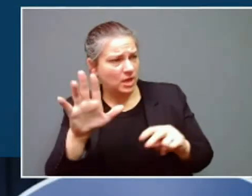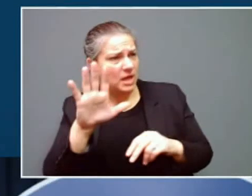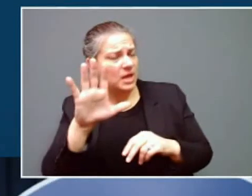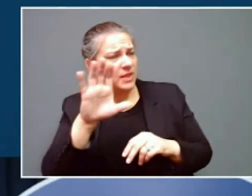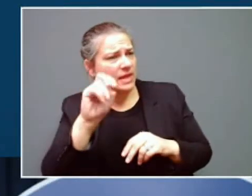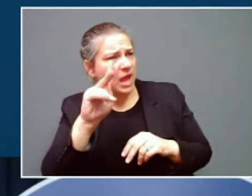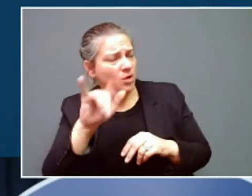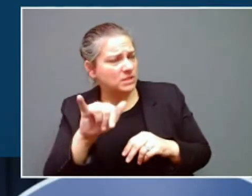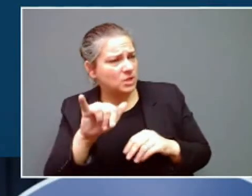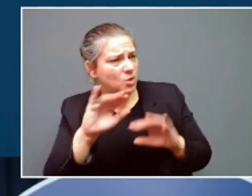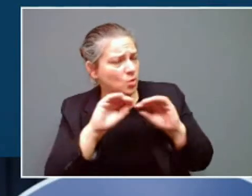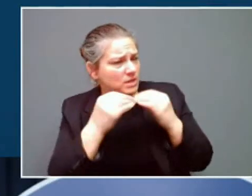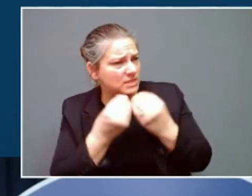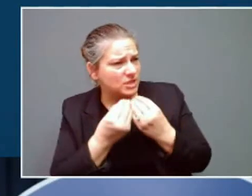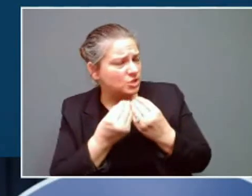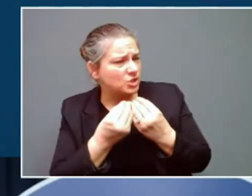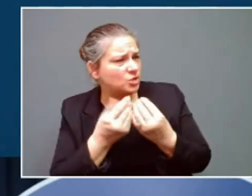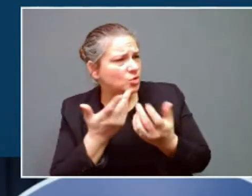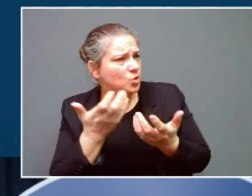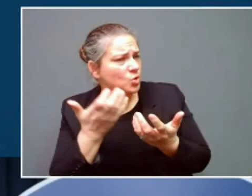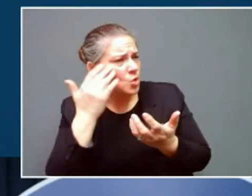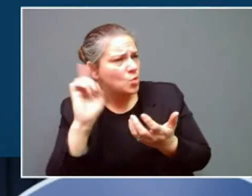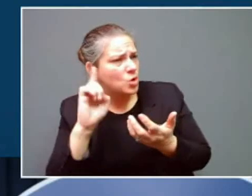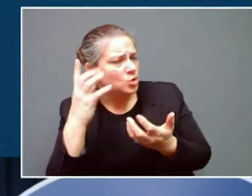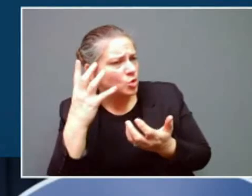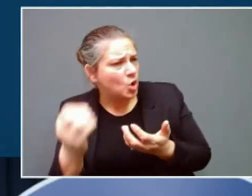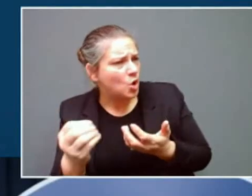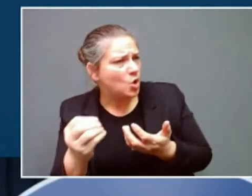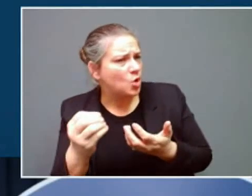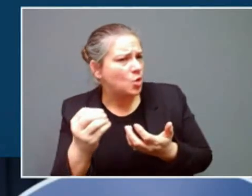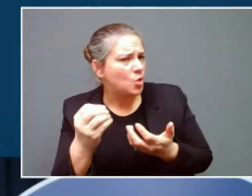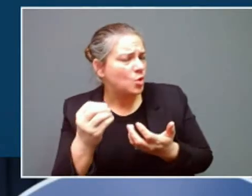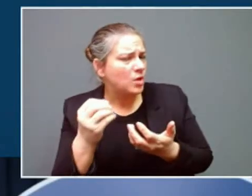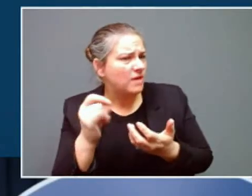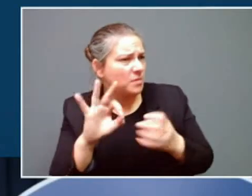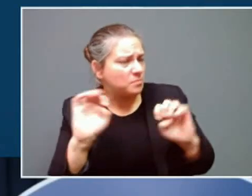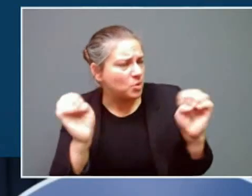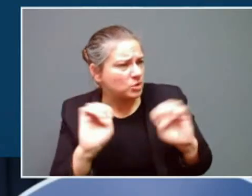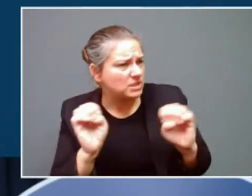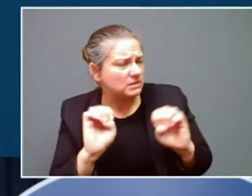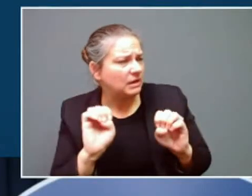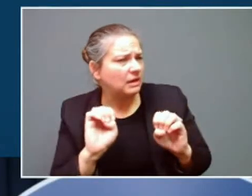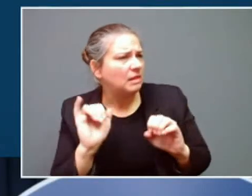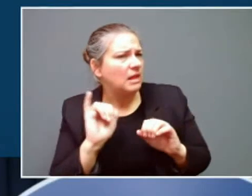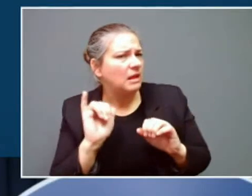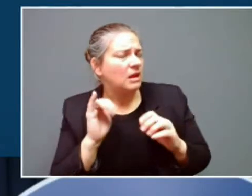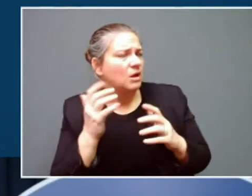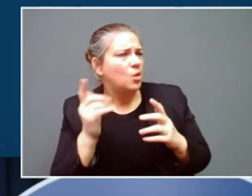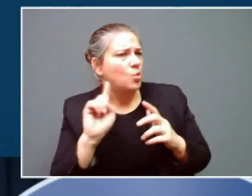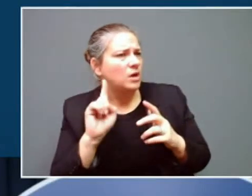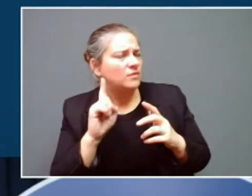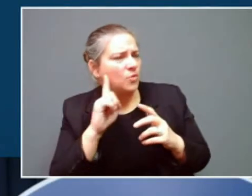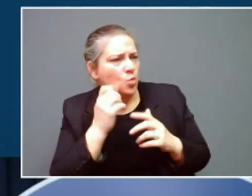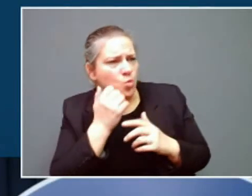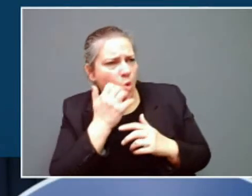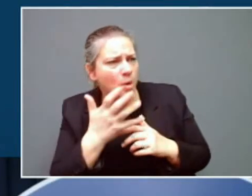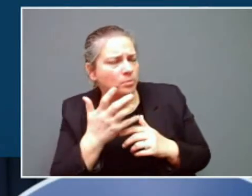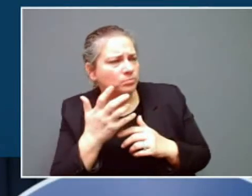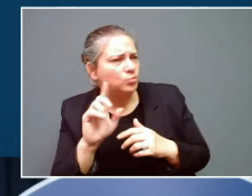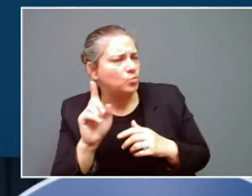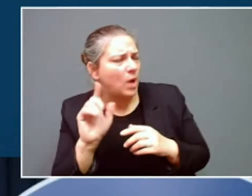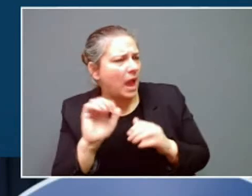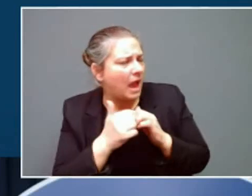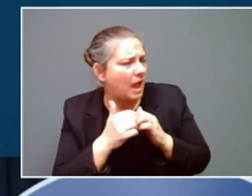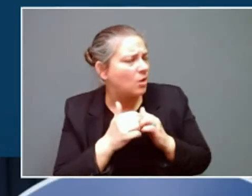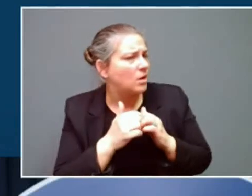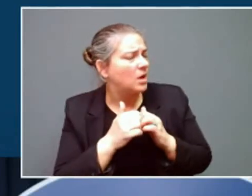to learn where to go, like a large emergency situation, like a large place to stay to get warm? And secondly, how could this impact